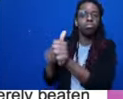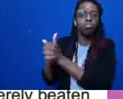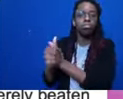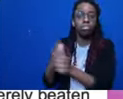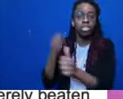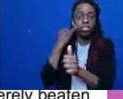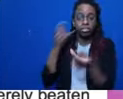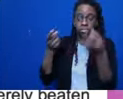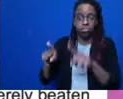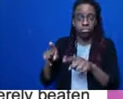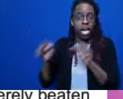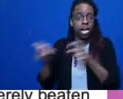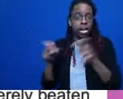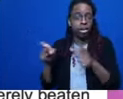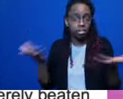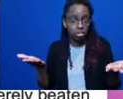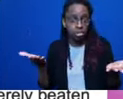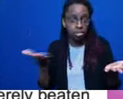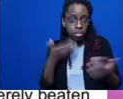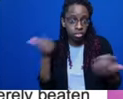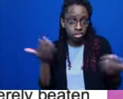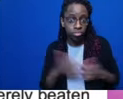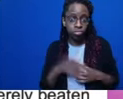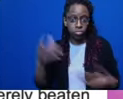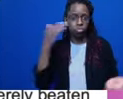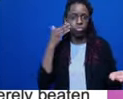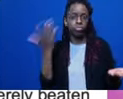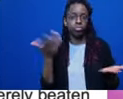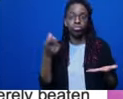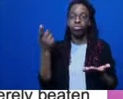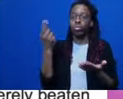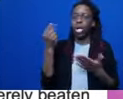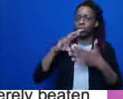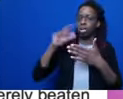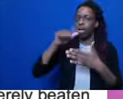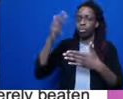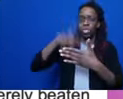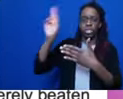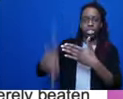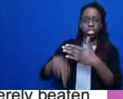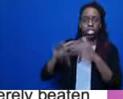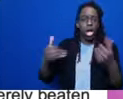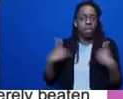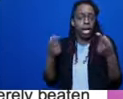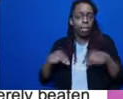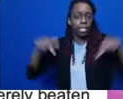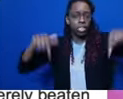What other outcomes could have happened here? How could this story have turned out differently? This